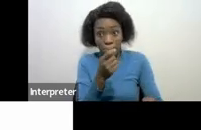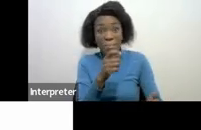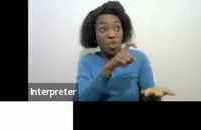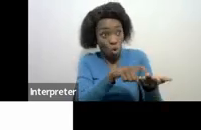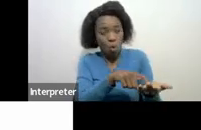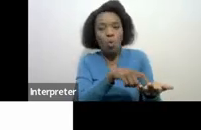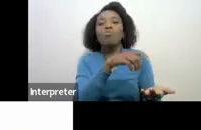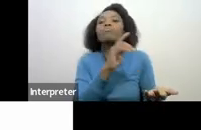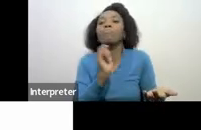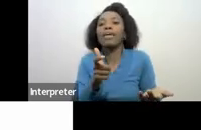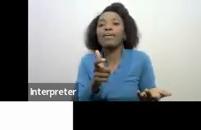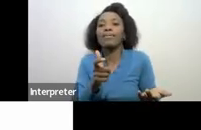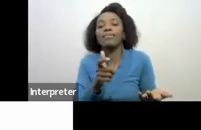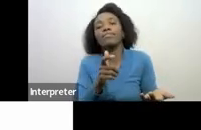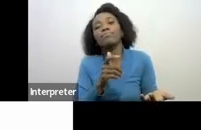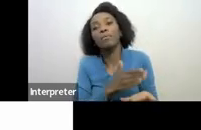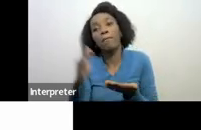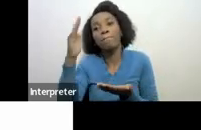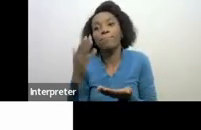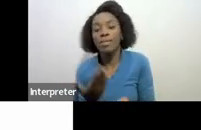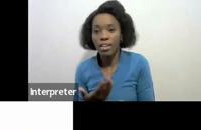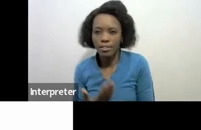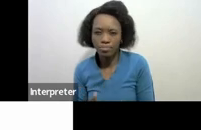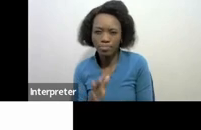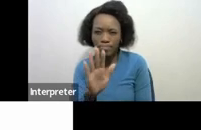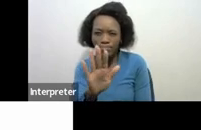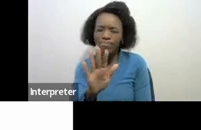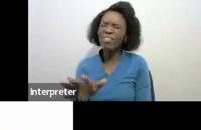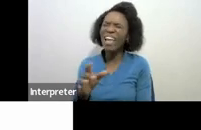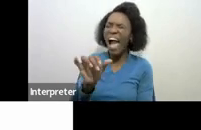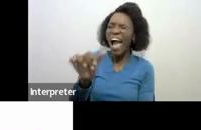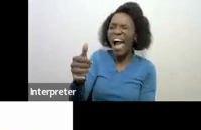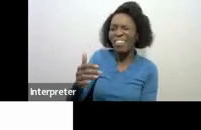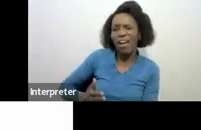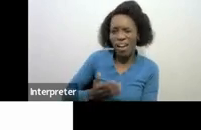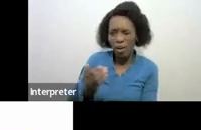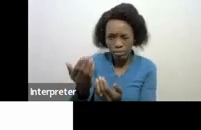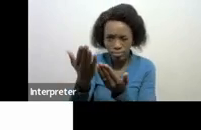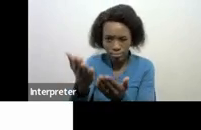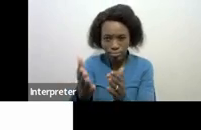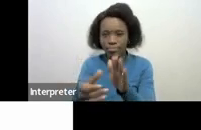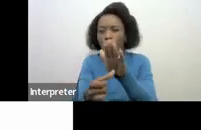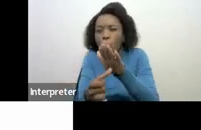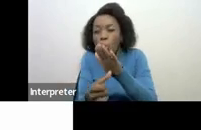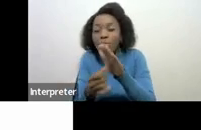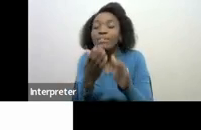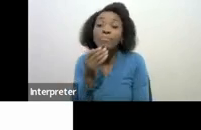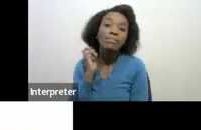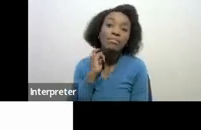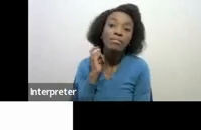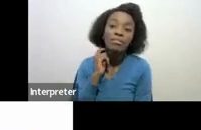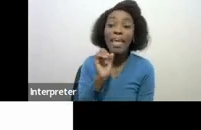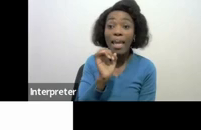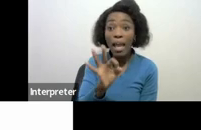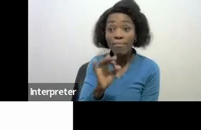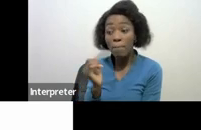now I want to highlight something also very very important whenever you apply for a dispute